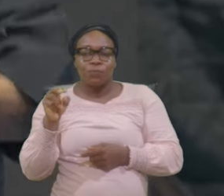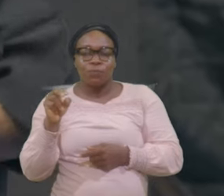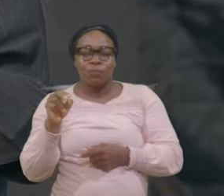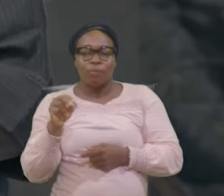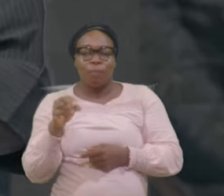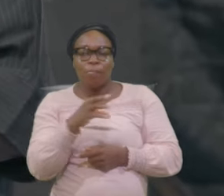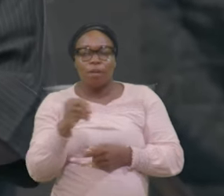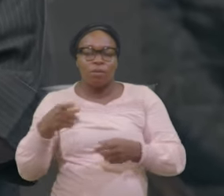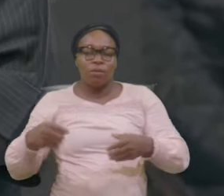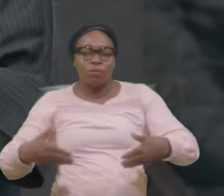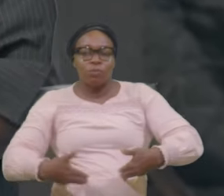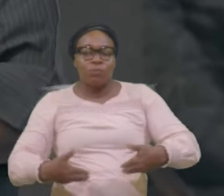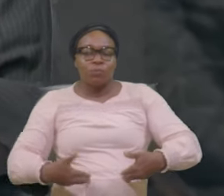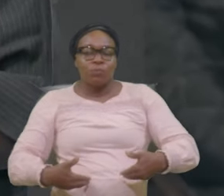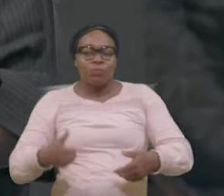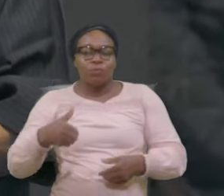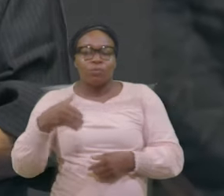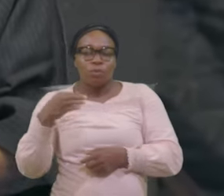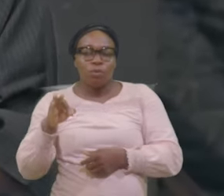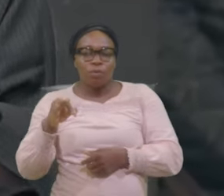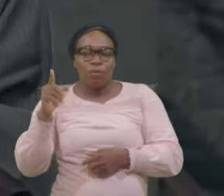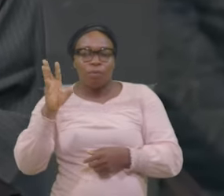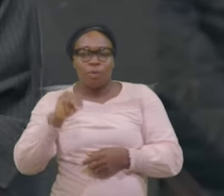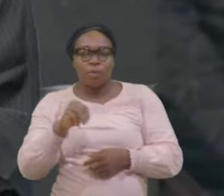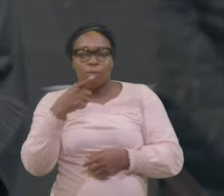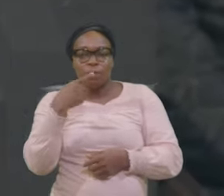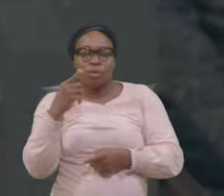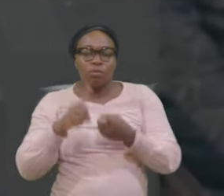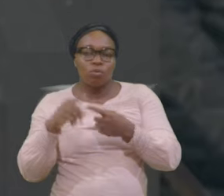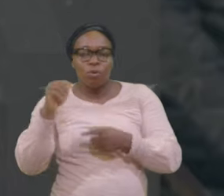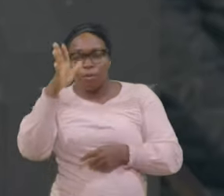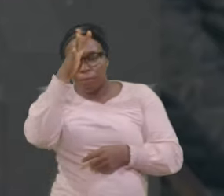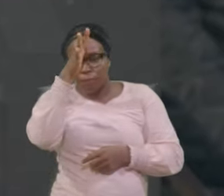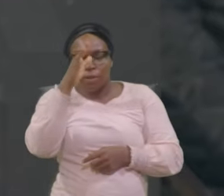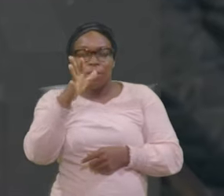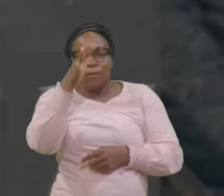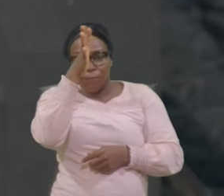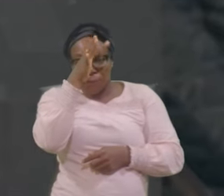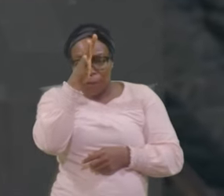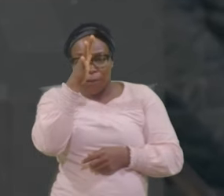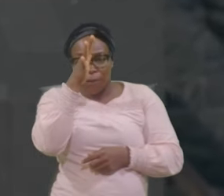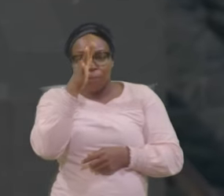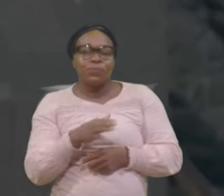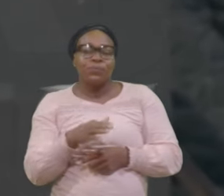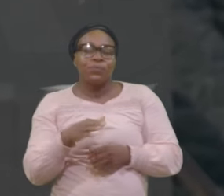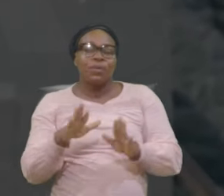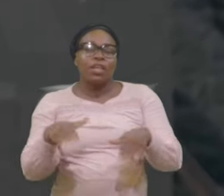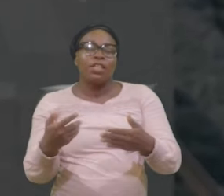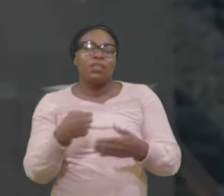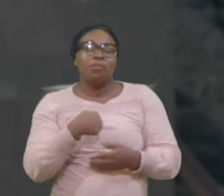Said Unto his Father Father Give me The portion